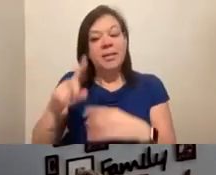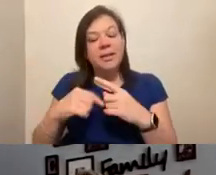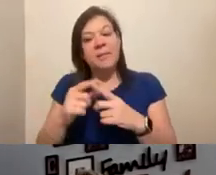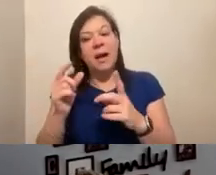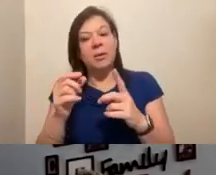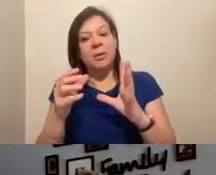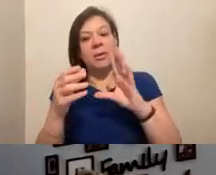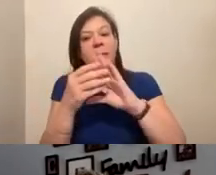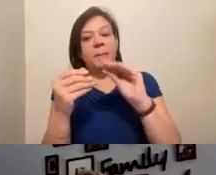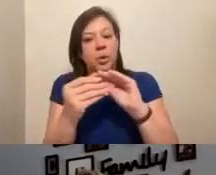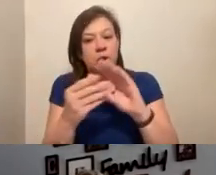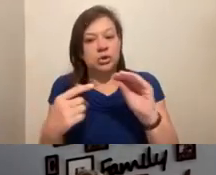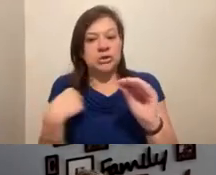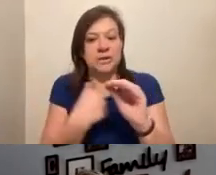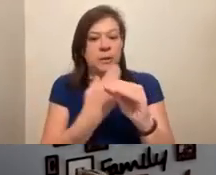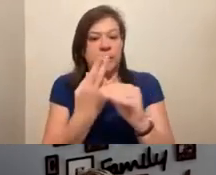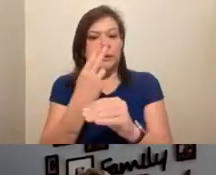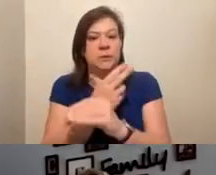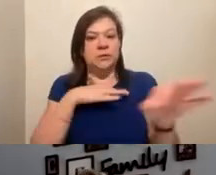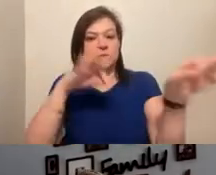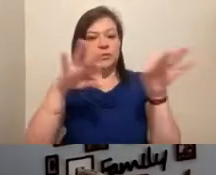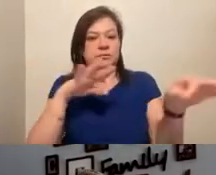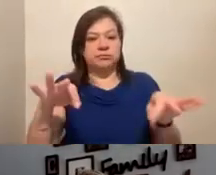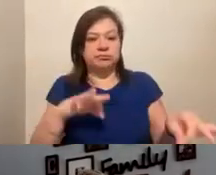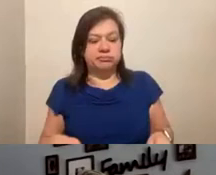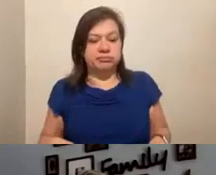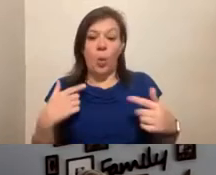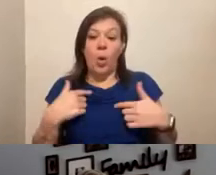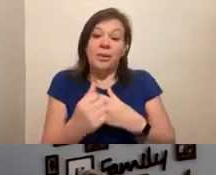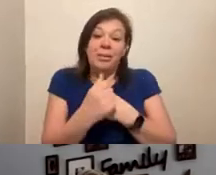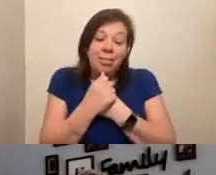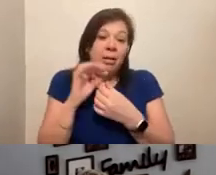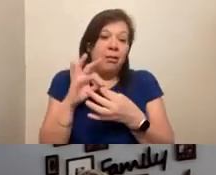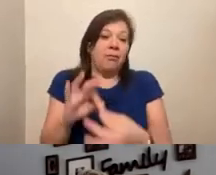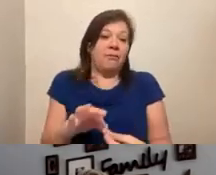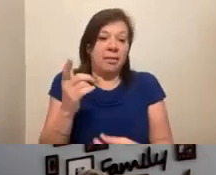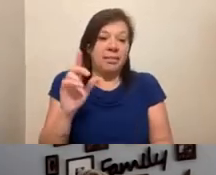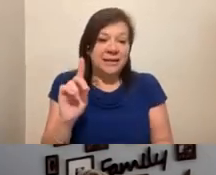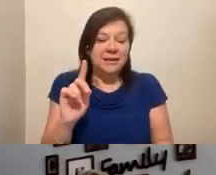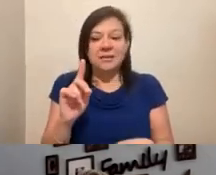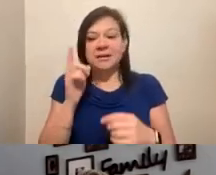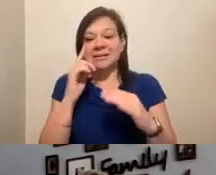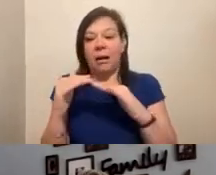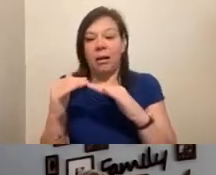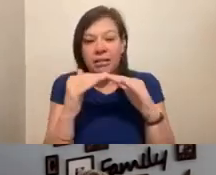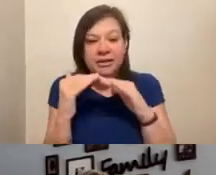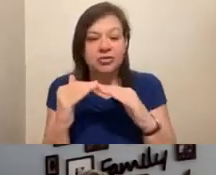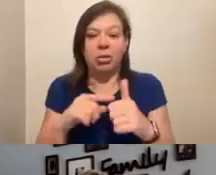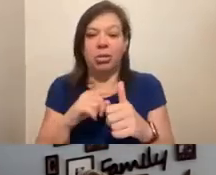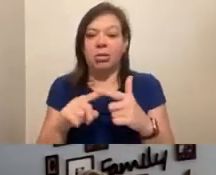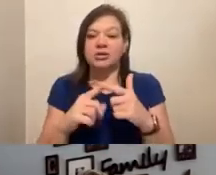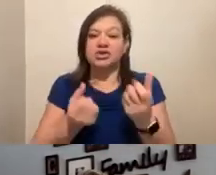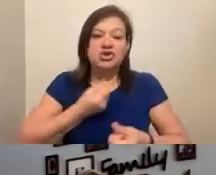that we've chosen to describe what we love about LEAD, that it's collegial, that it's generous,